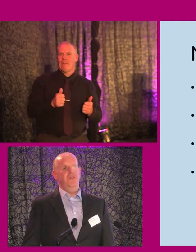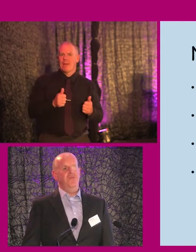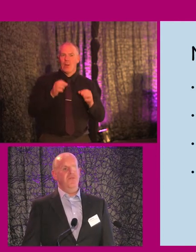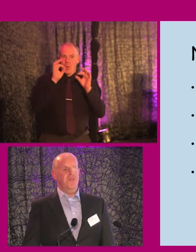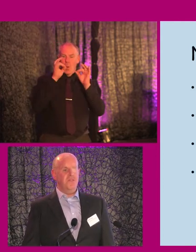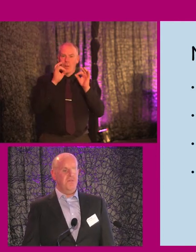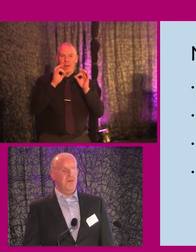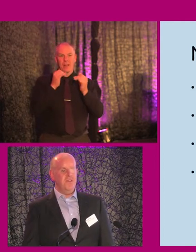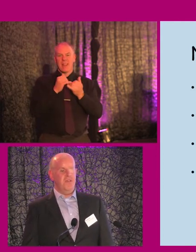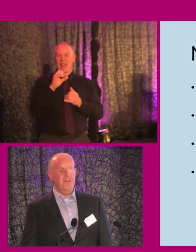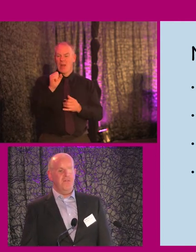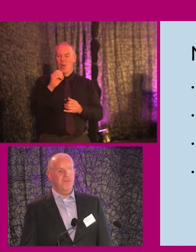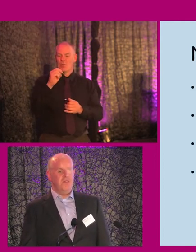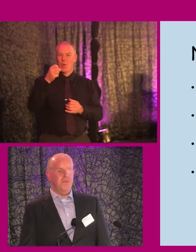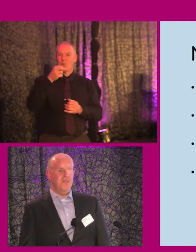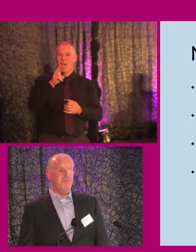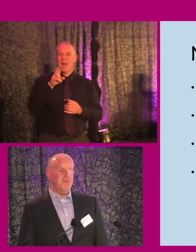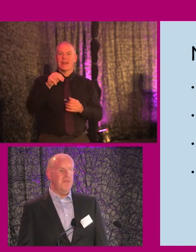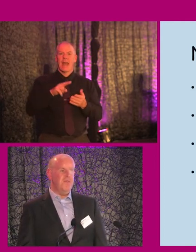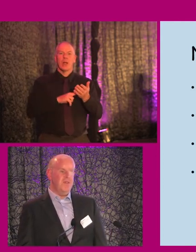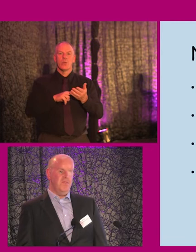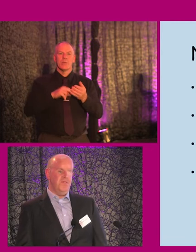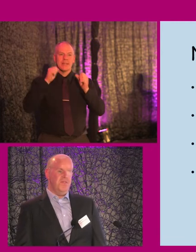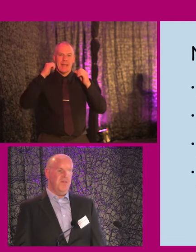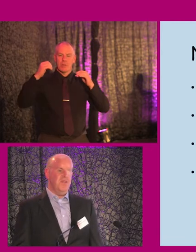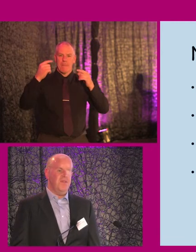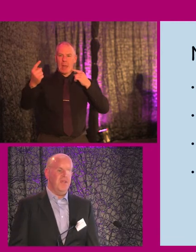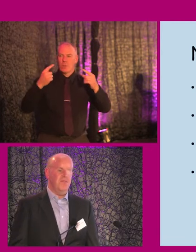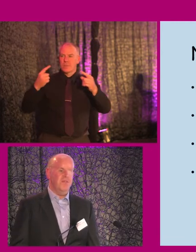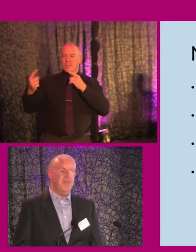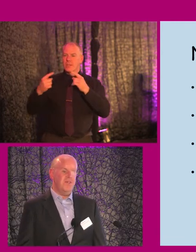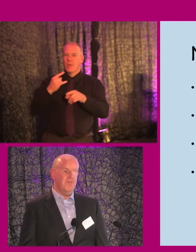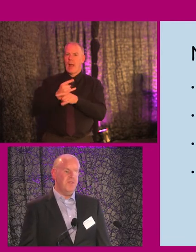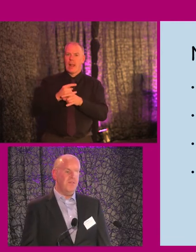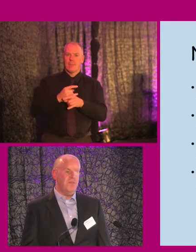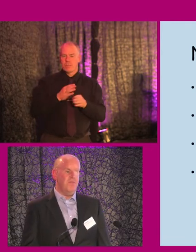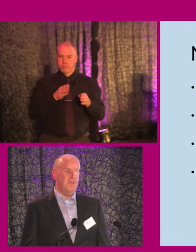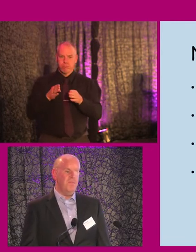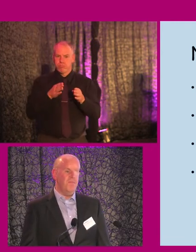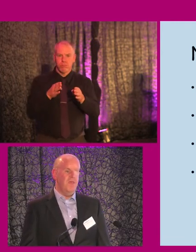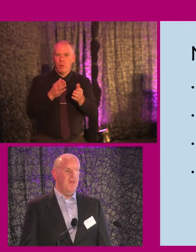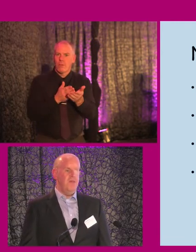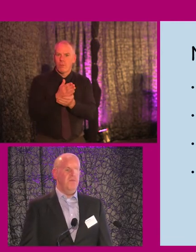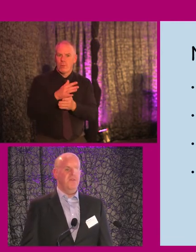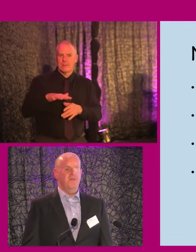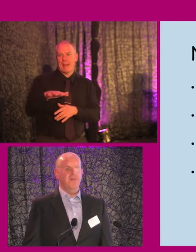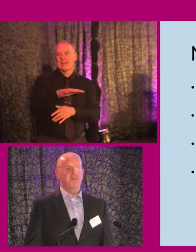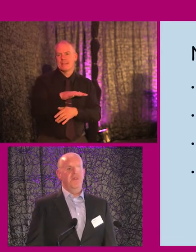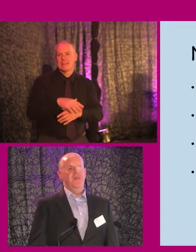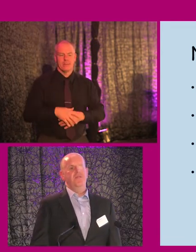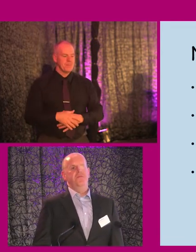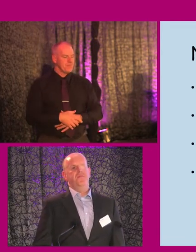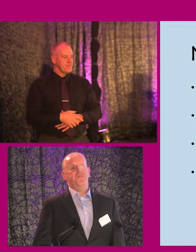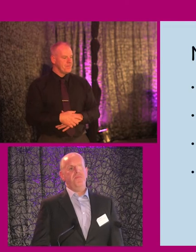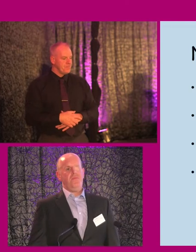It's sort of like sonar. So you can kind of use acoustics bouncing off hard surfaces to kind of navigate and orientate yourself within an environment.